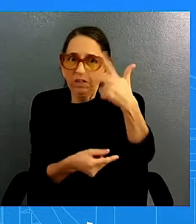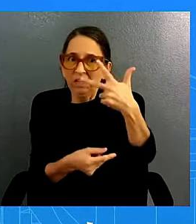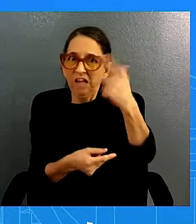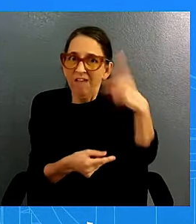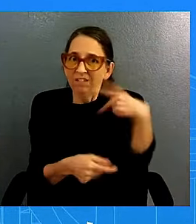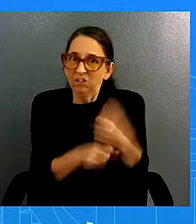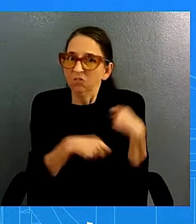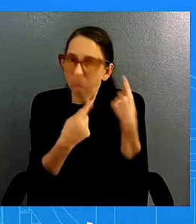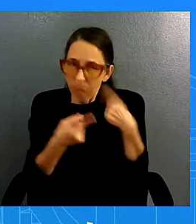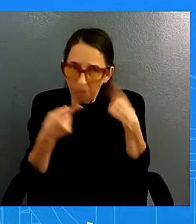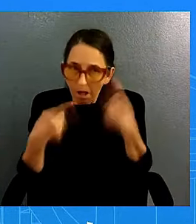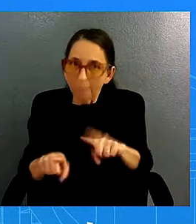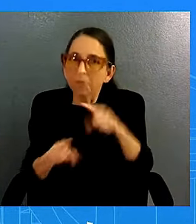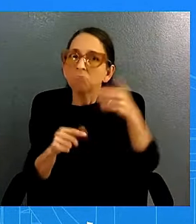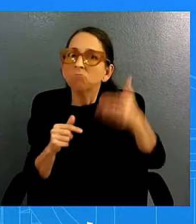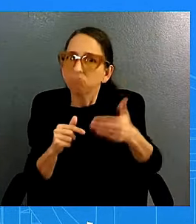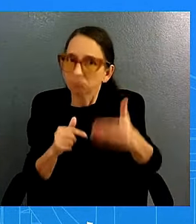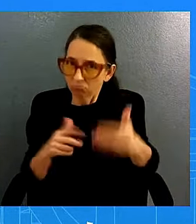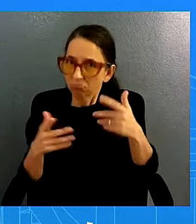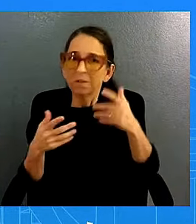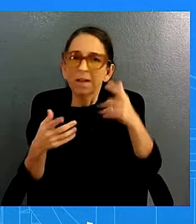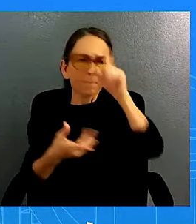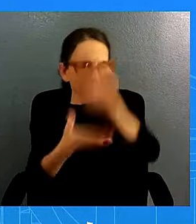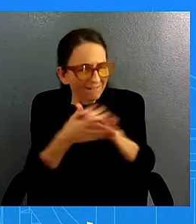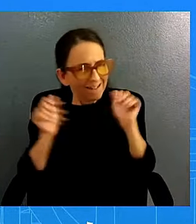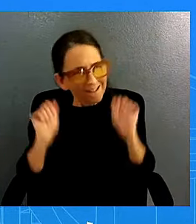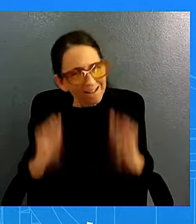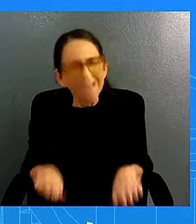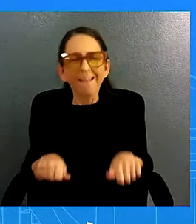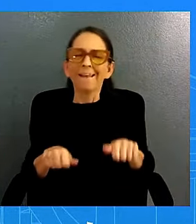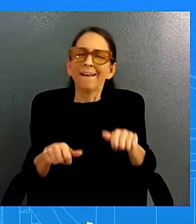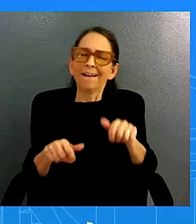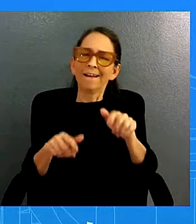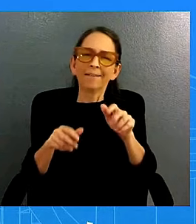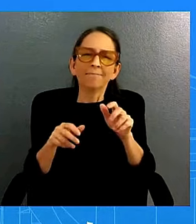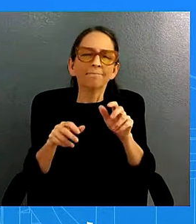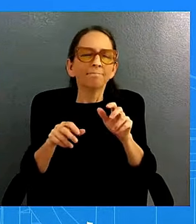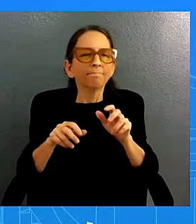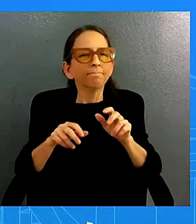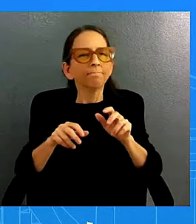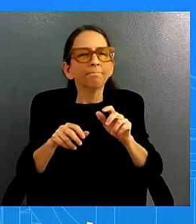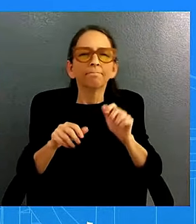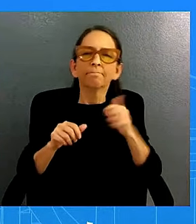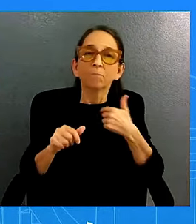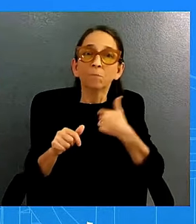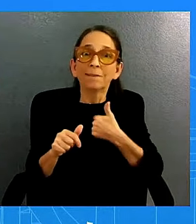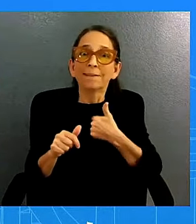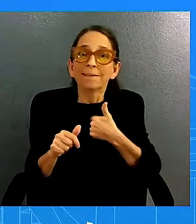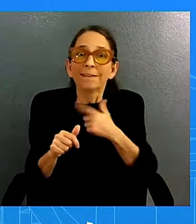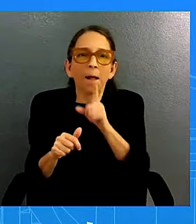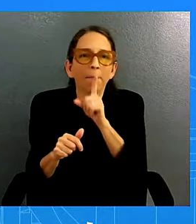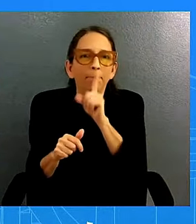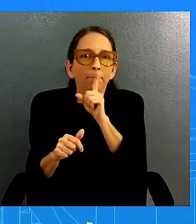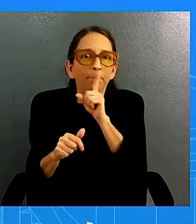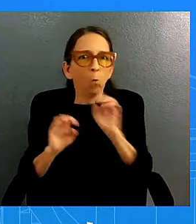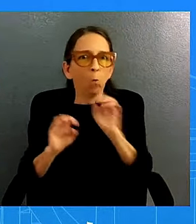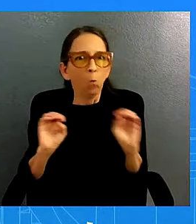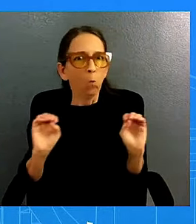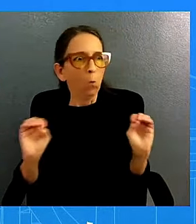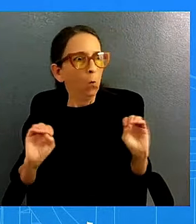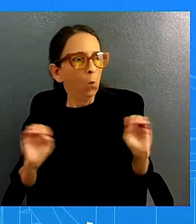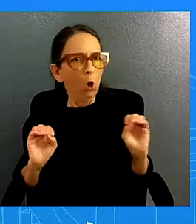believes that is still achievable he believes that is still still achievable we are not saying that we don't have concerns uh we do not want to see